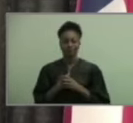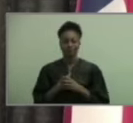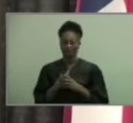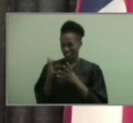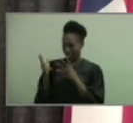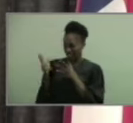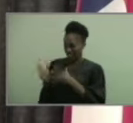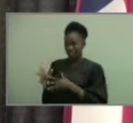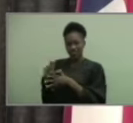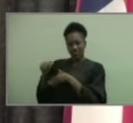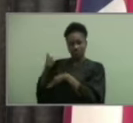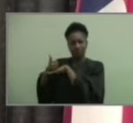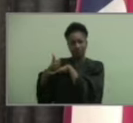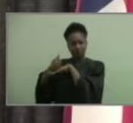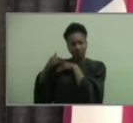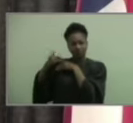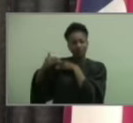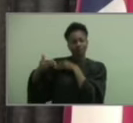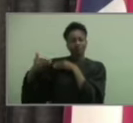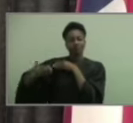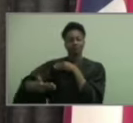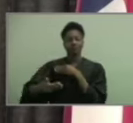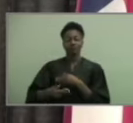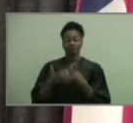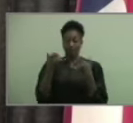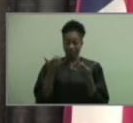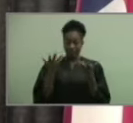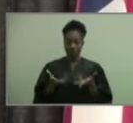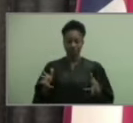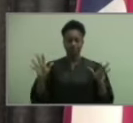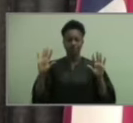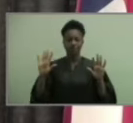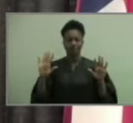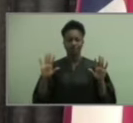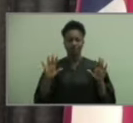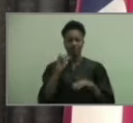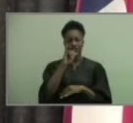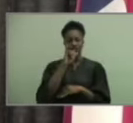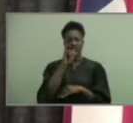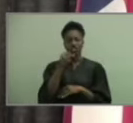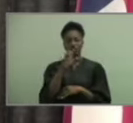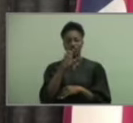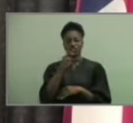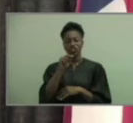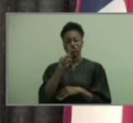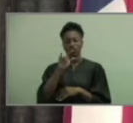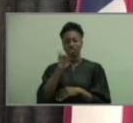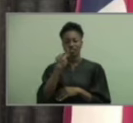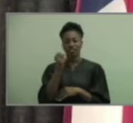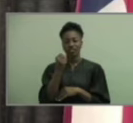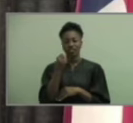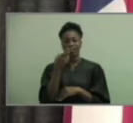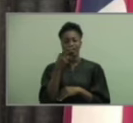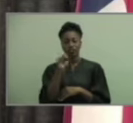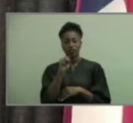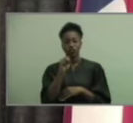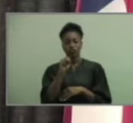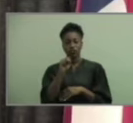legacy. This is the conclusion of the Jenkins High School 2020